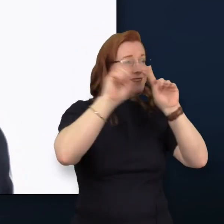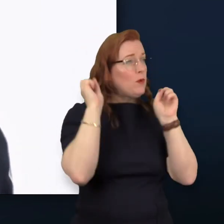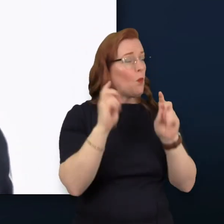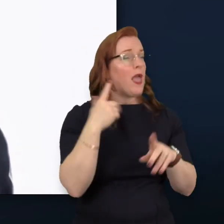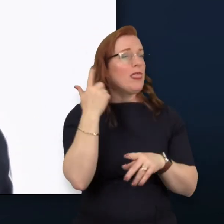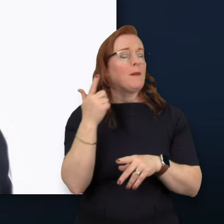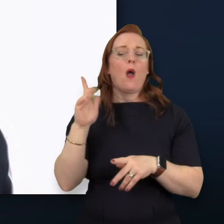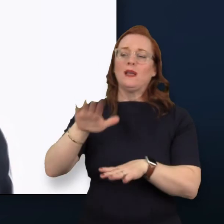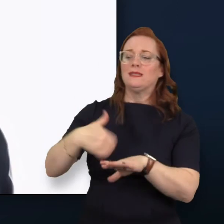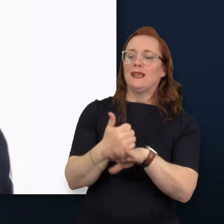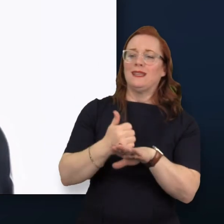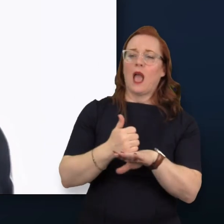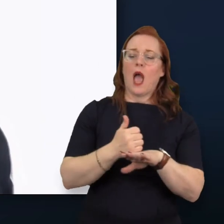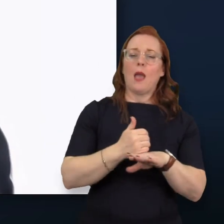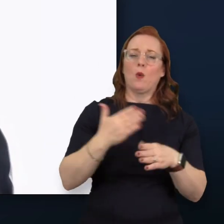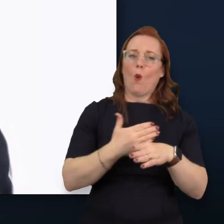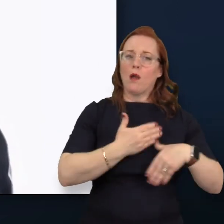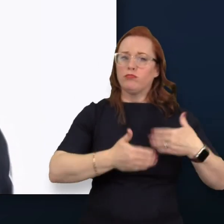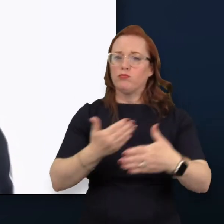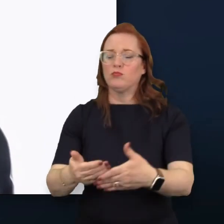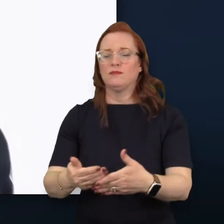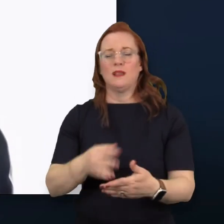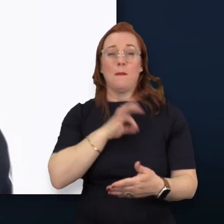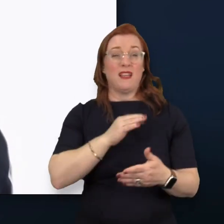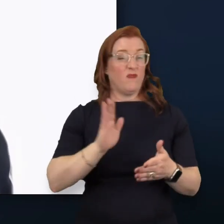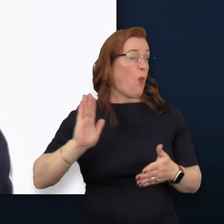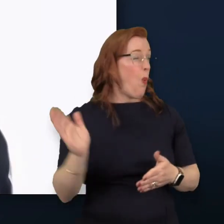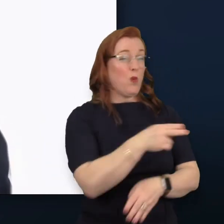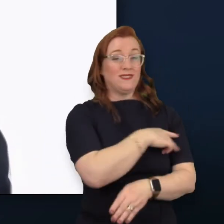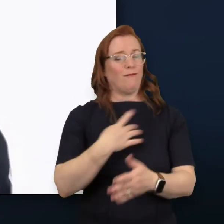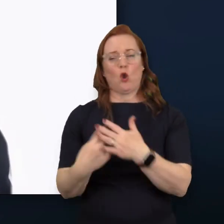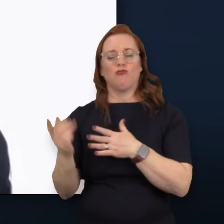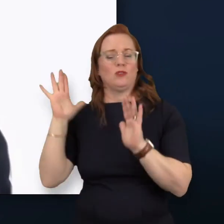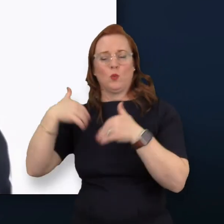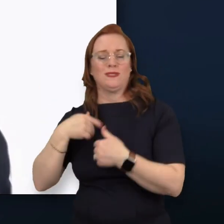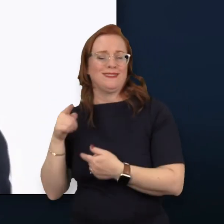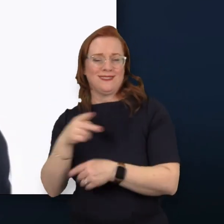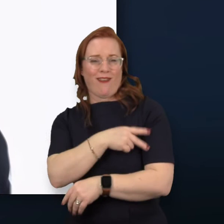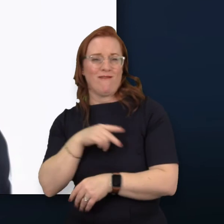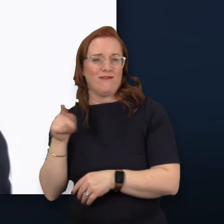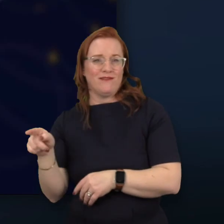established practices benefits everyone, not just autistic employees.